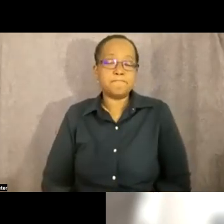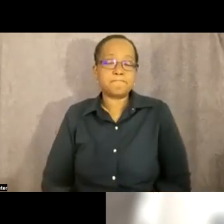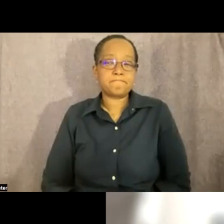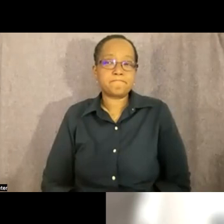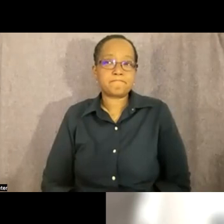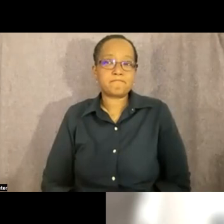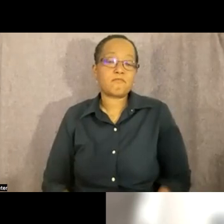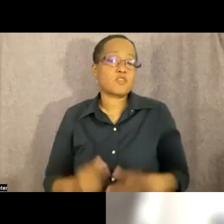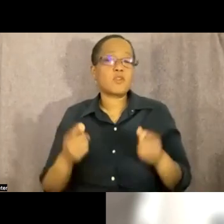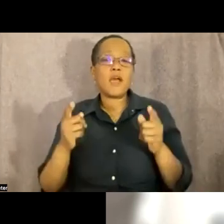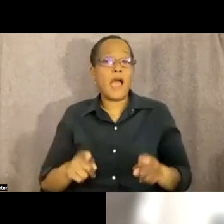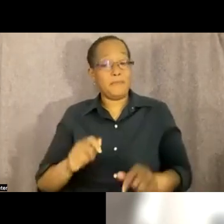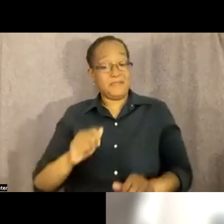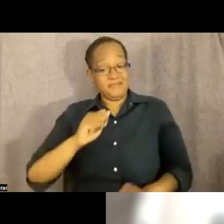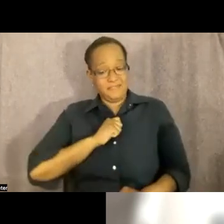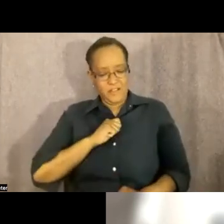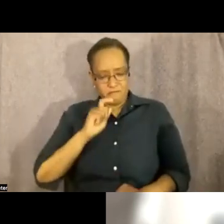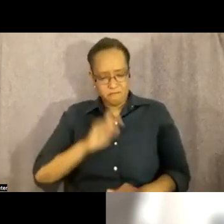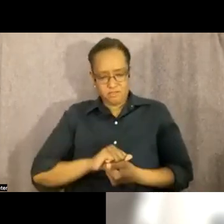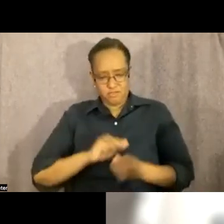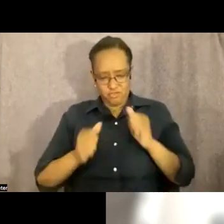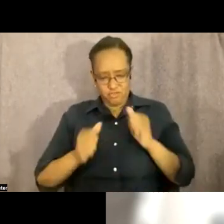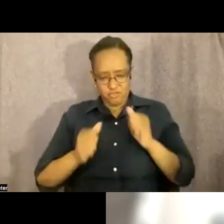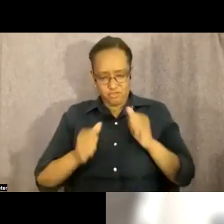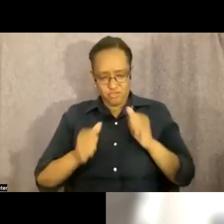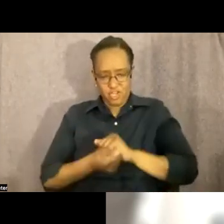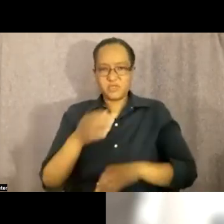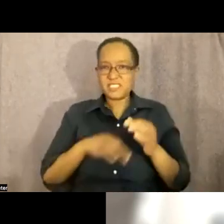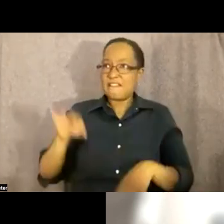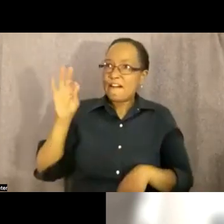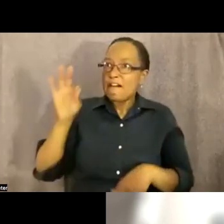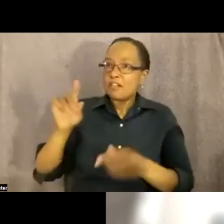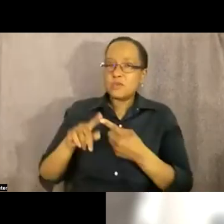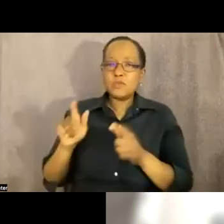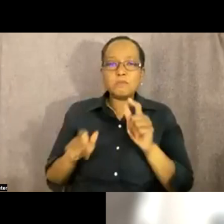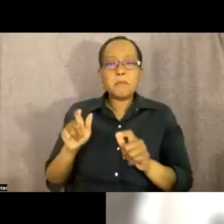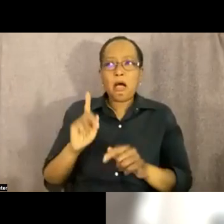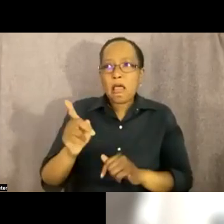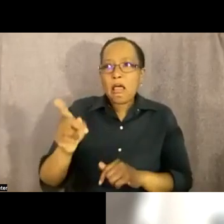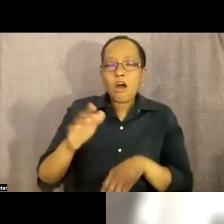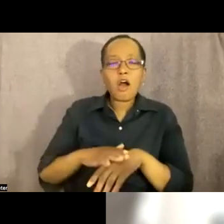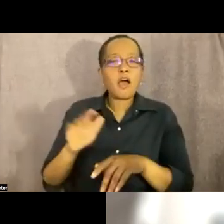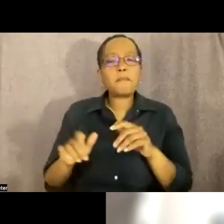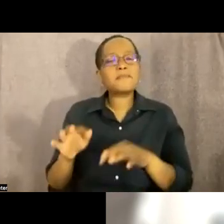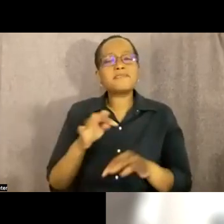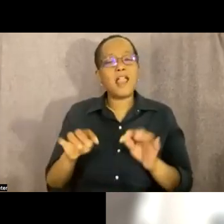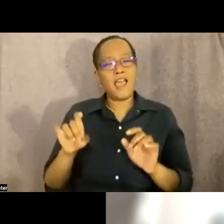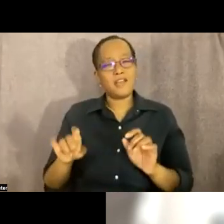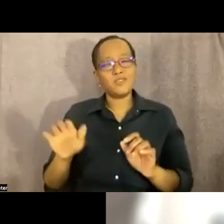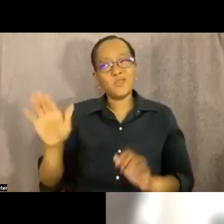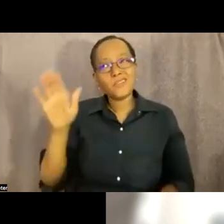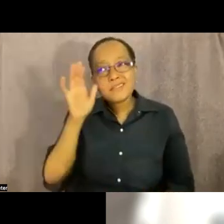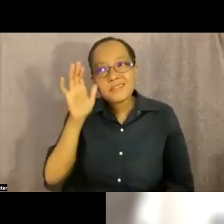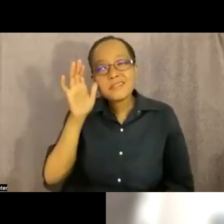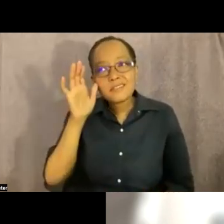to change my ways and i really just started listening more um and uh you know i started becoming